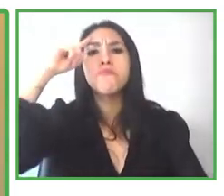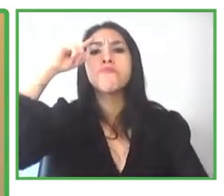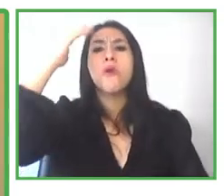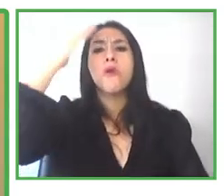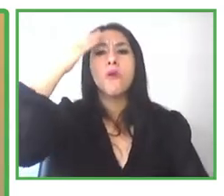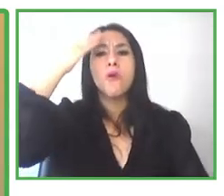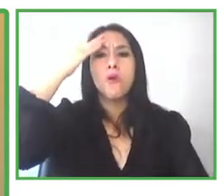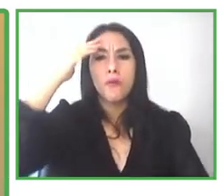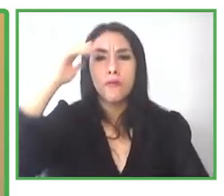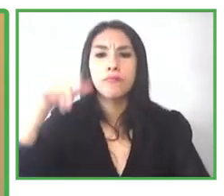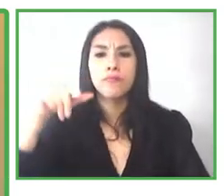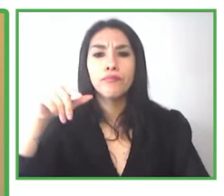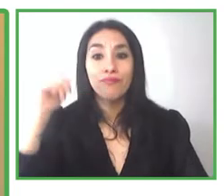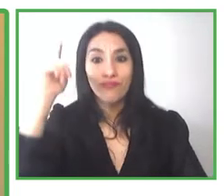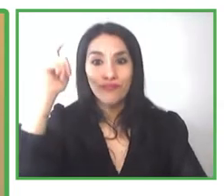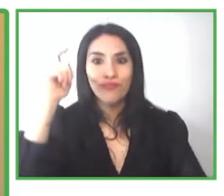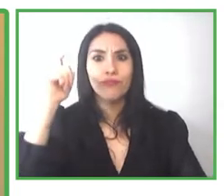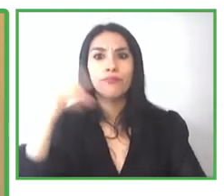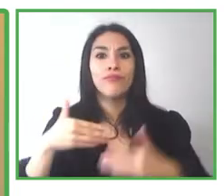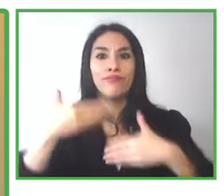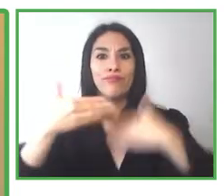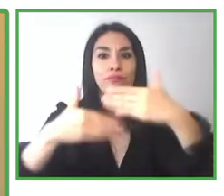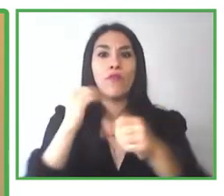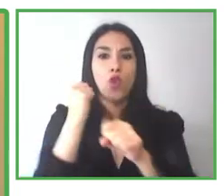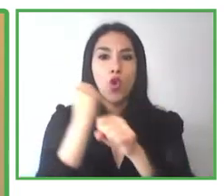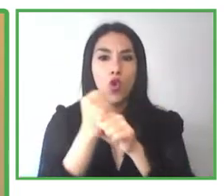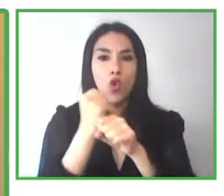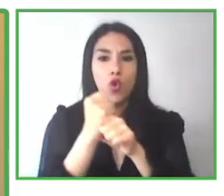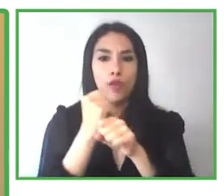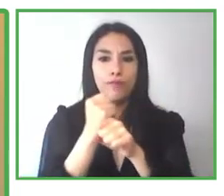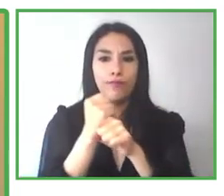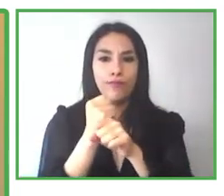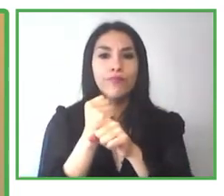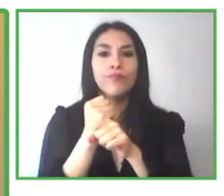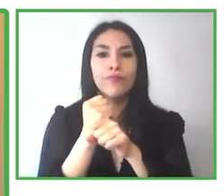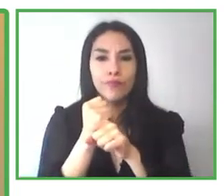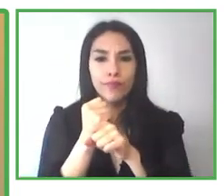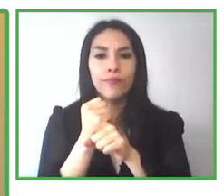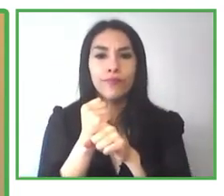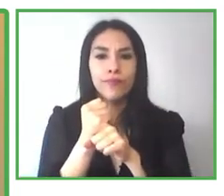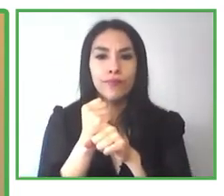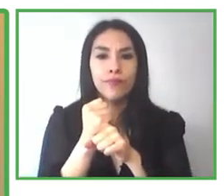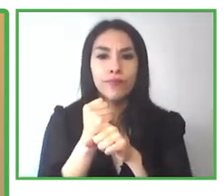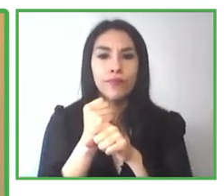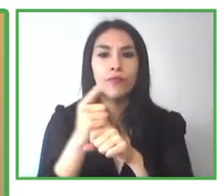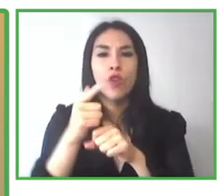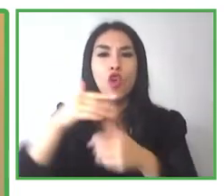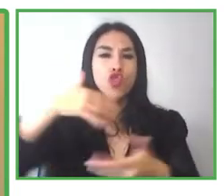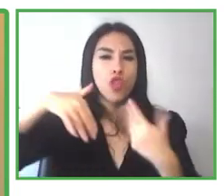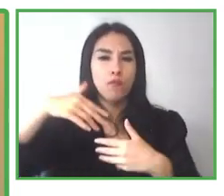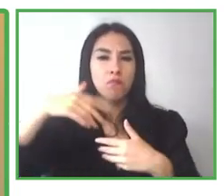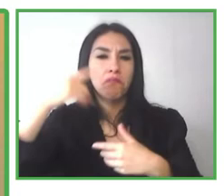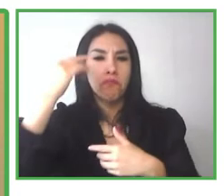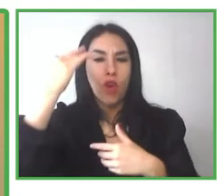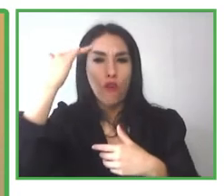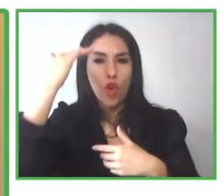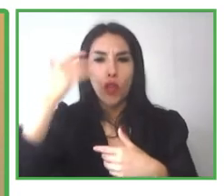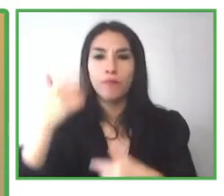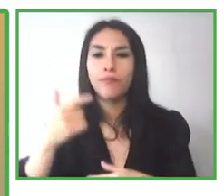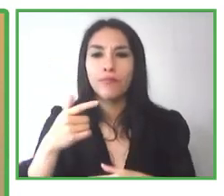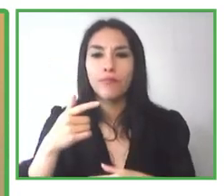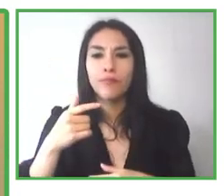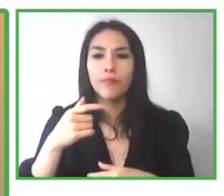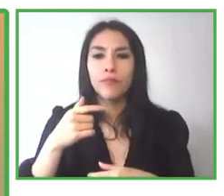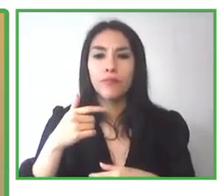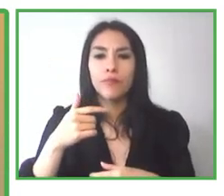And some years into my career, I was working on many different products, many different solutions. But I remember